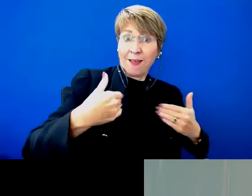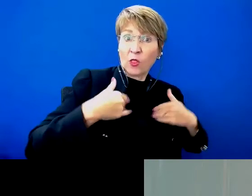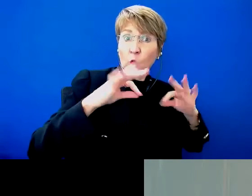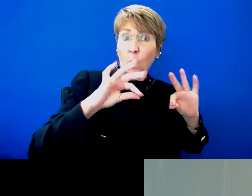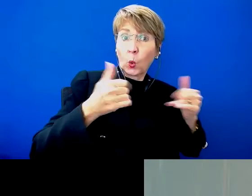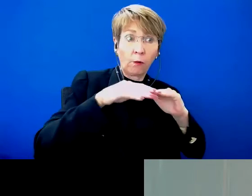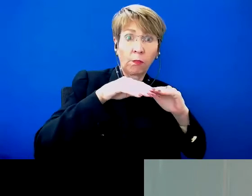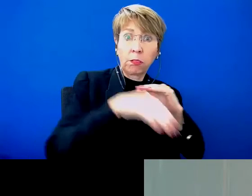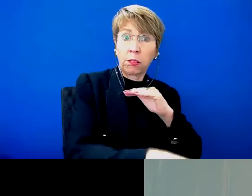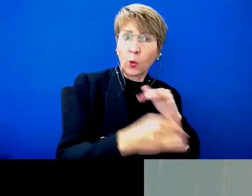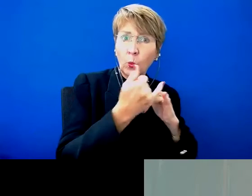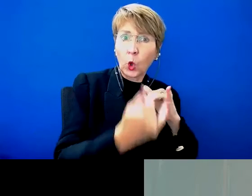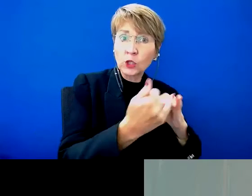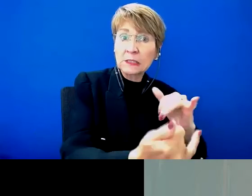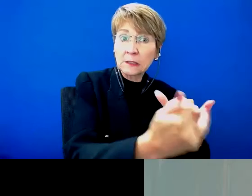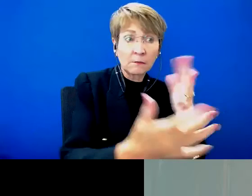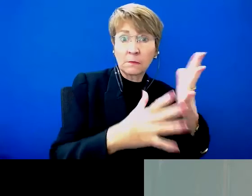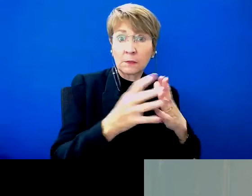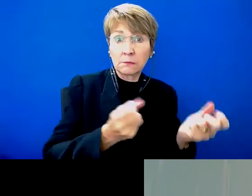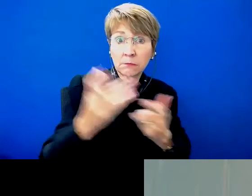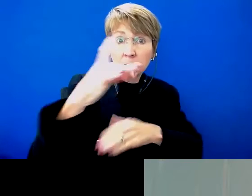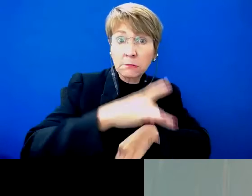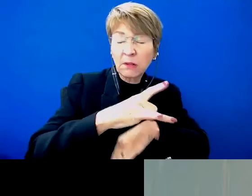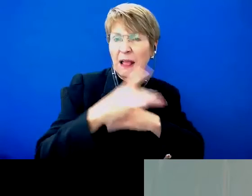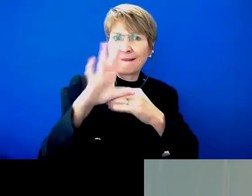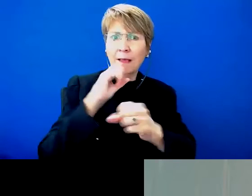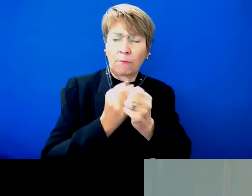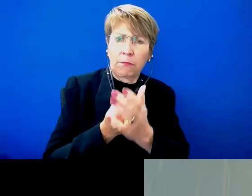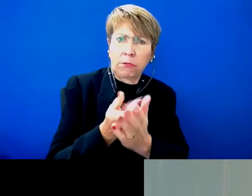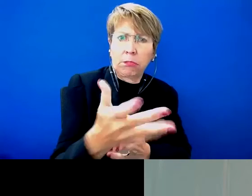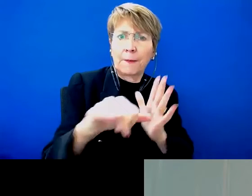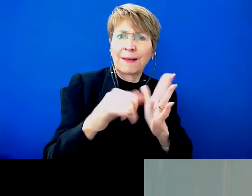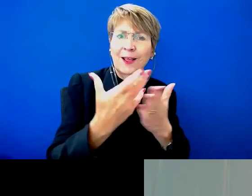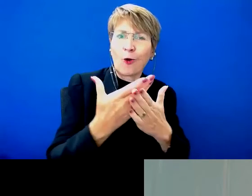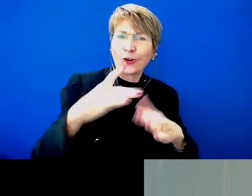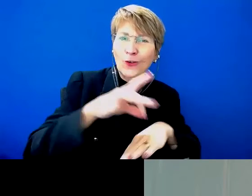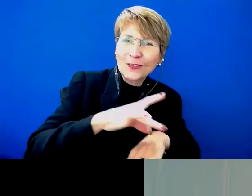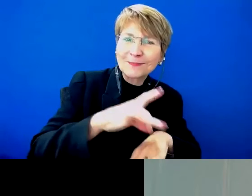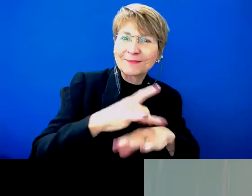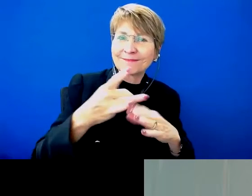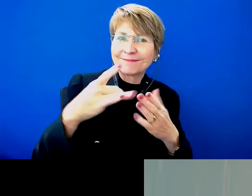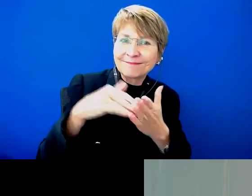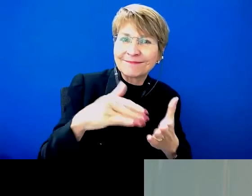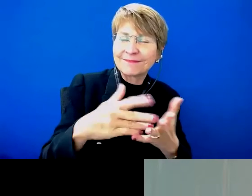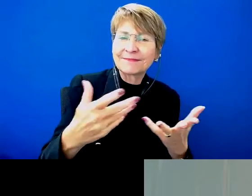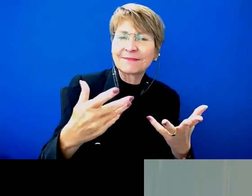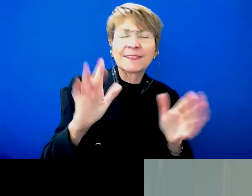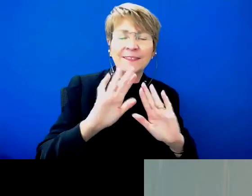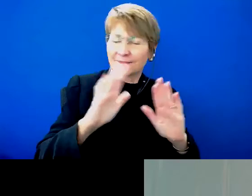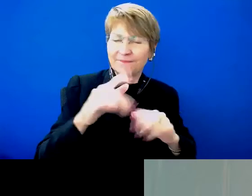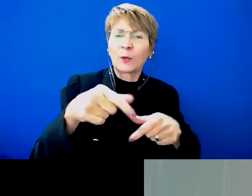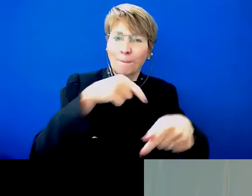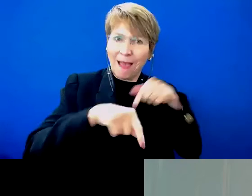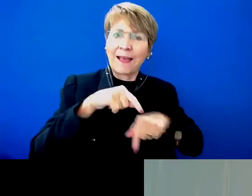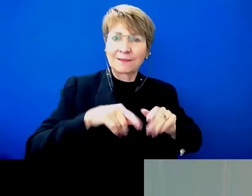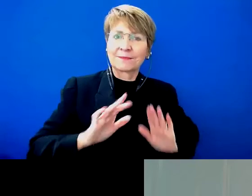is so that there is equity in what people receive and that they can get outcomes that actually are going to